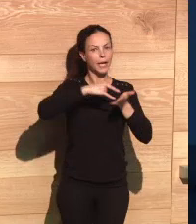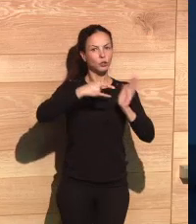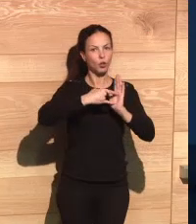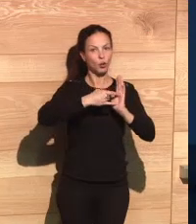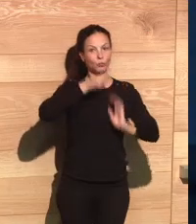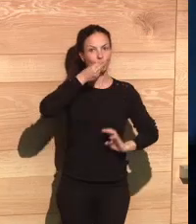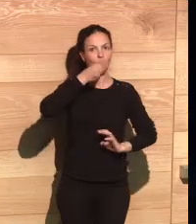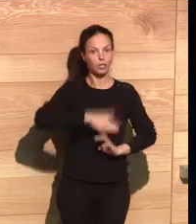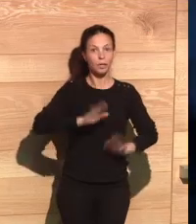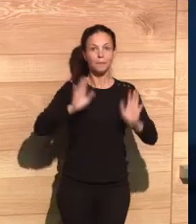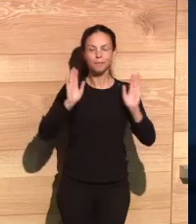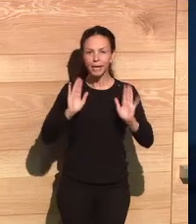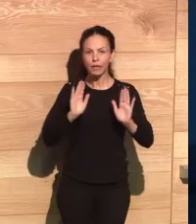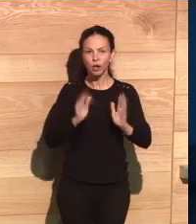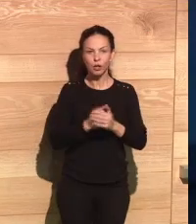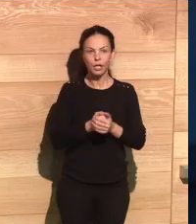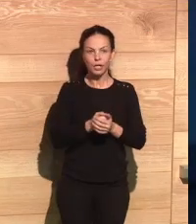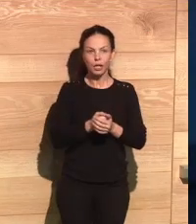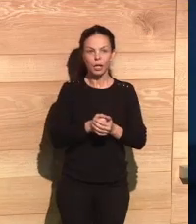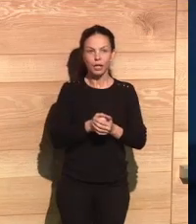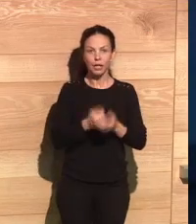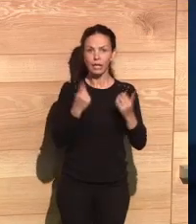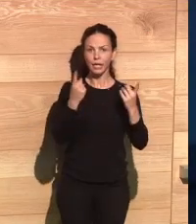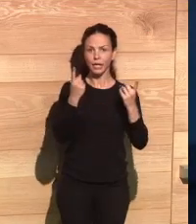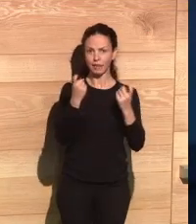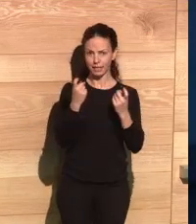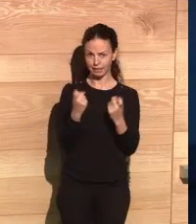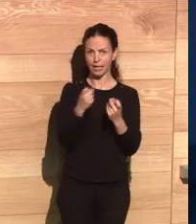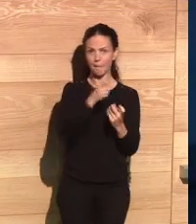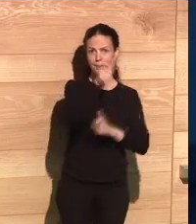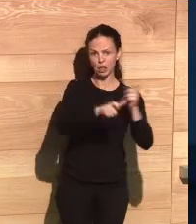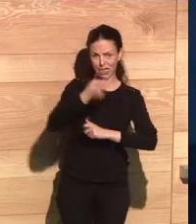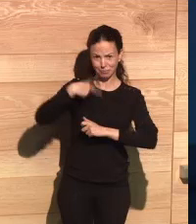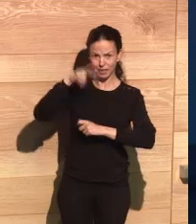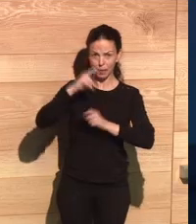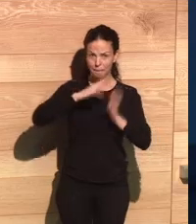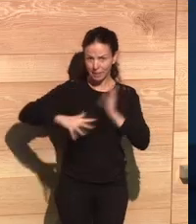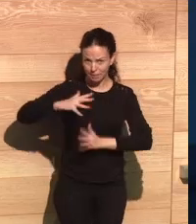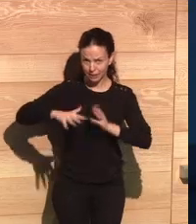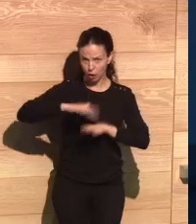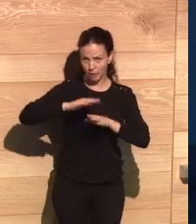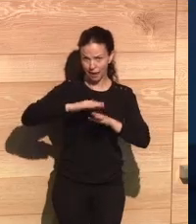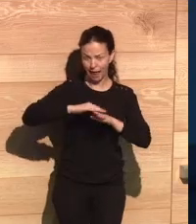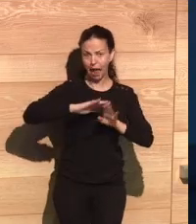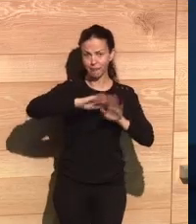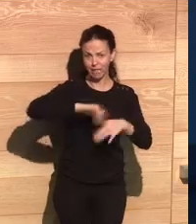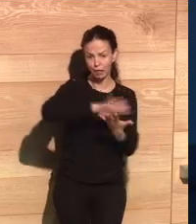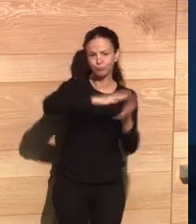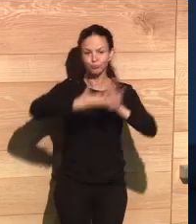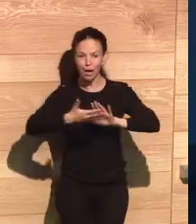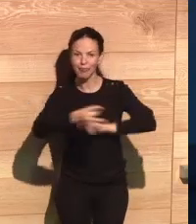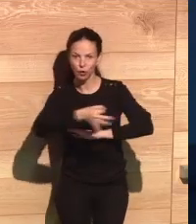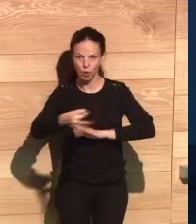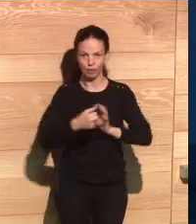ask this database. This is a very promising method, but we need experts in